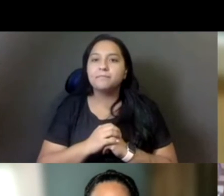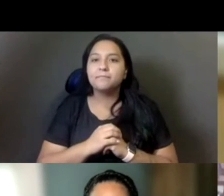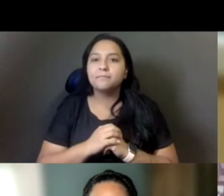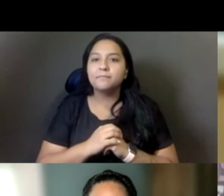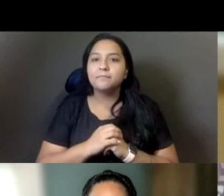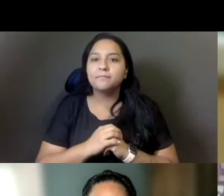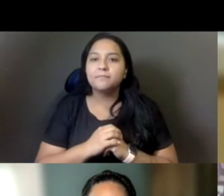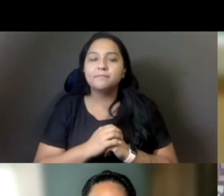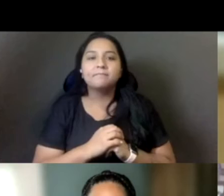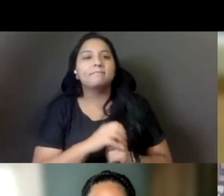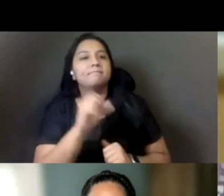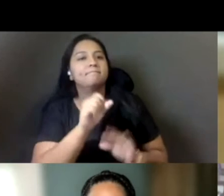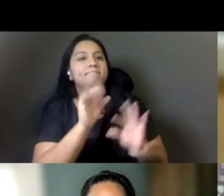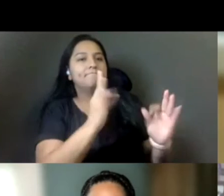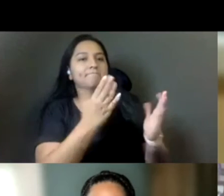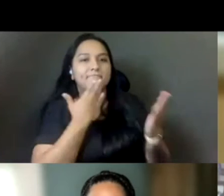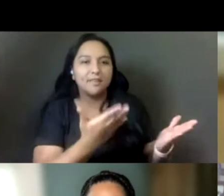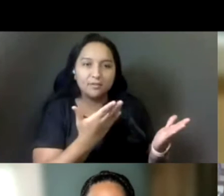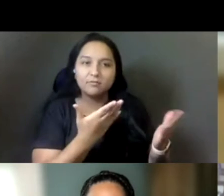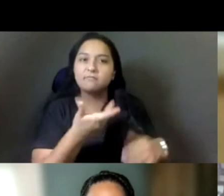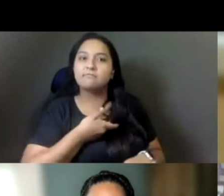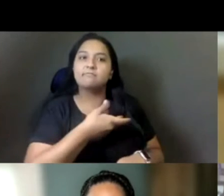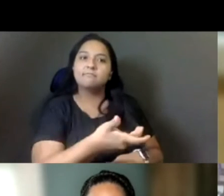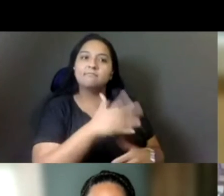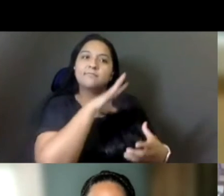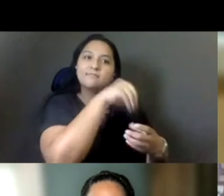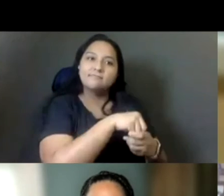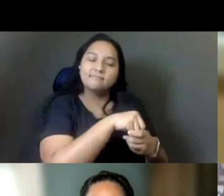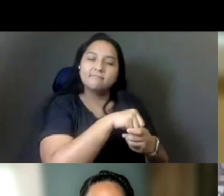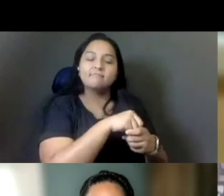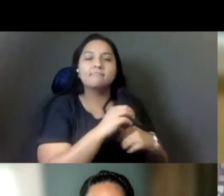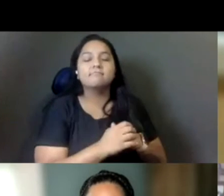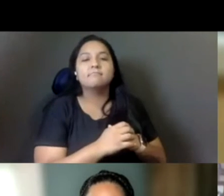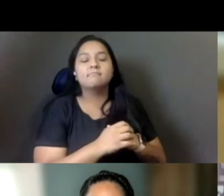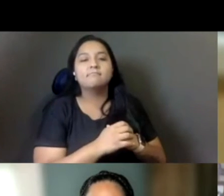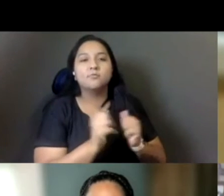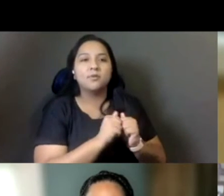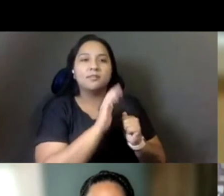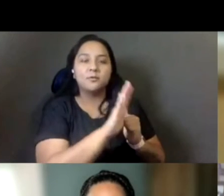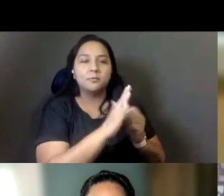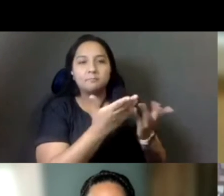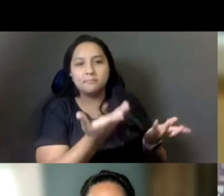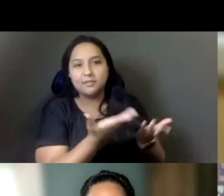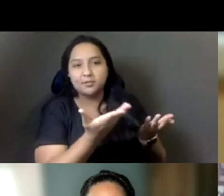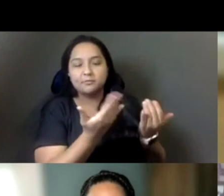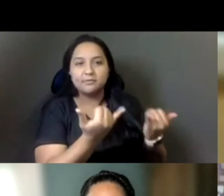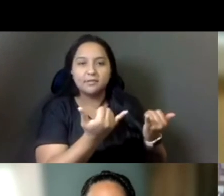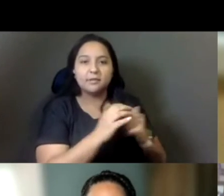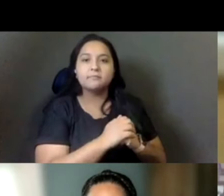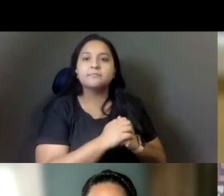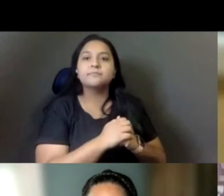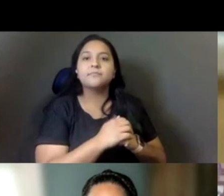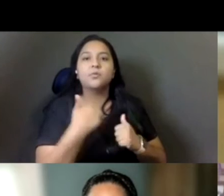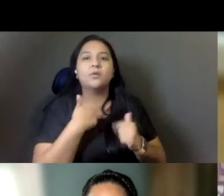Yeah, again, so much for inviting us to be a part of this, Irene, I'll encourage California. Matt Abilar Masias with the California league of conservation